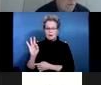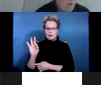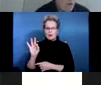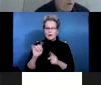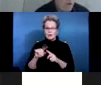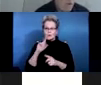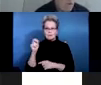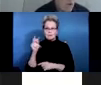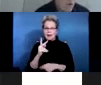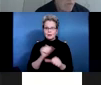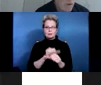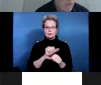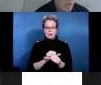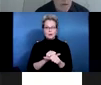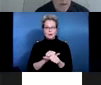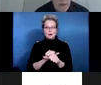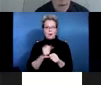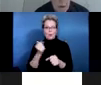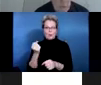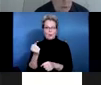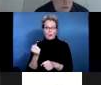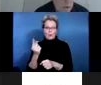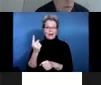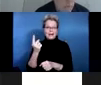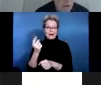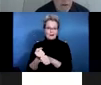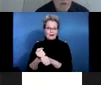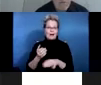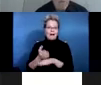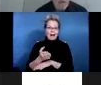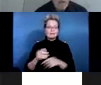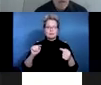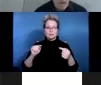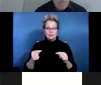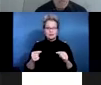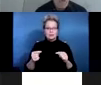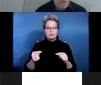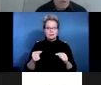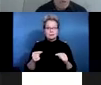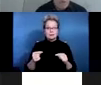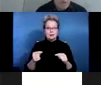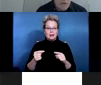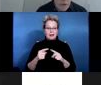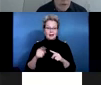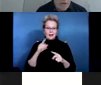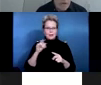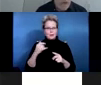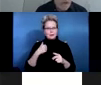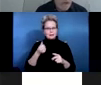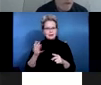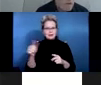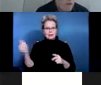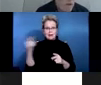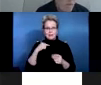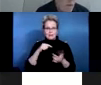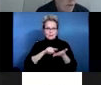returned to work one year post-injury compared to the number of longitudinal studies that